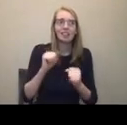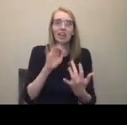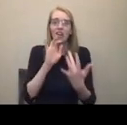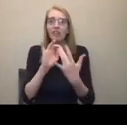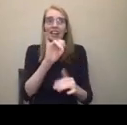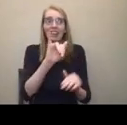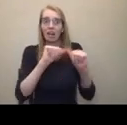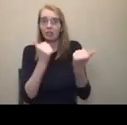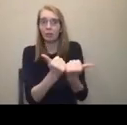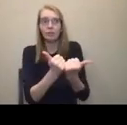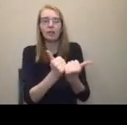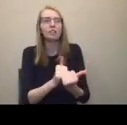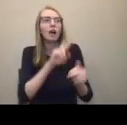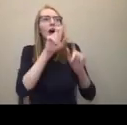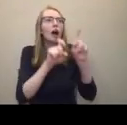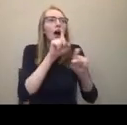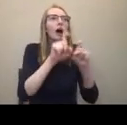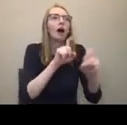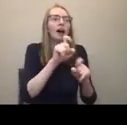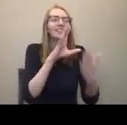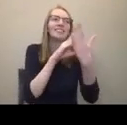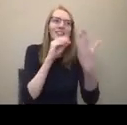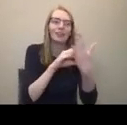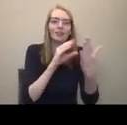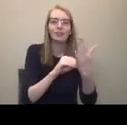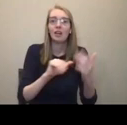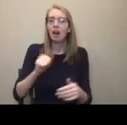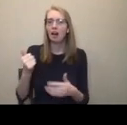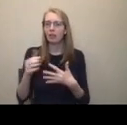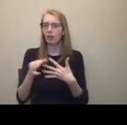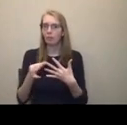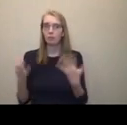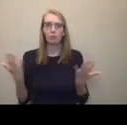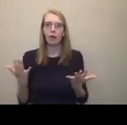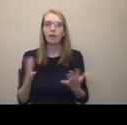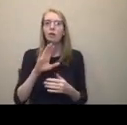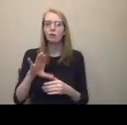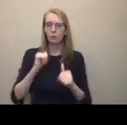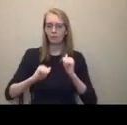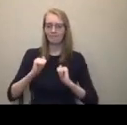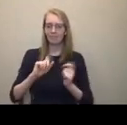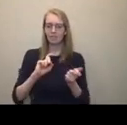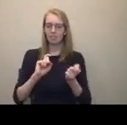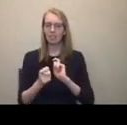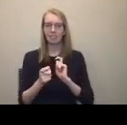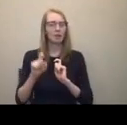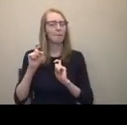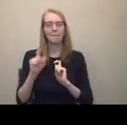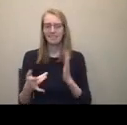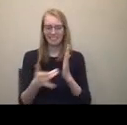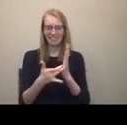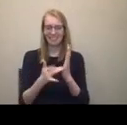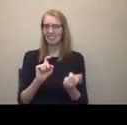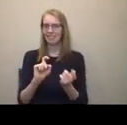And anyway, so the other thing you need to do is change your show, you have to adjust the tech, so a quieter music, reducing loud sounds, slowing your lighting